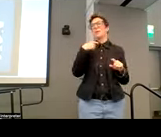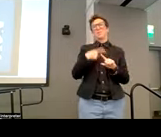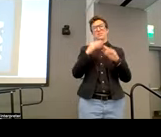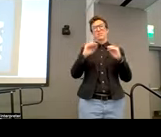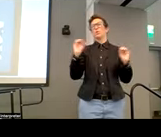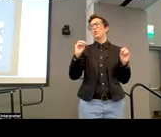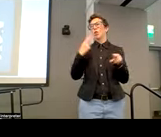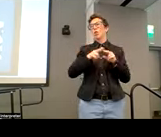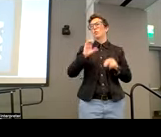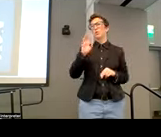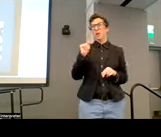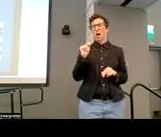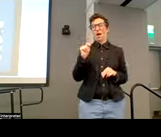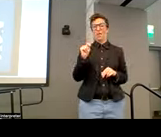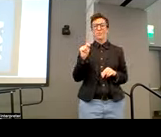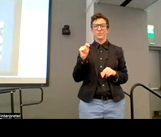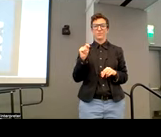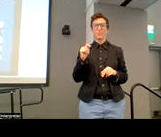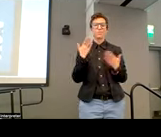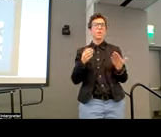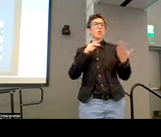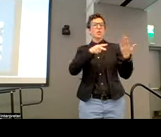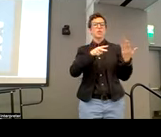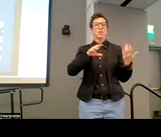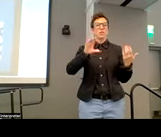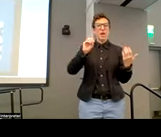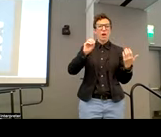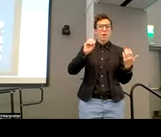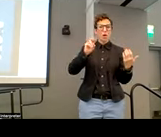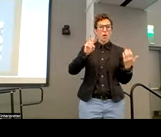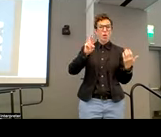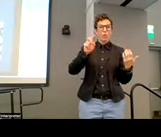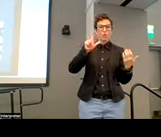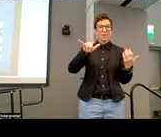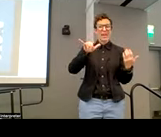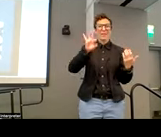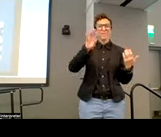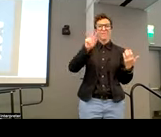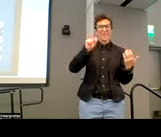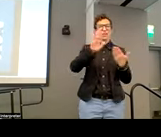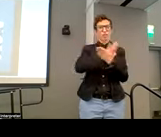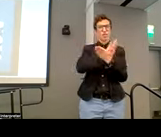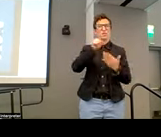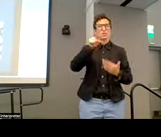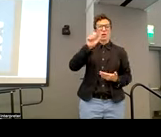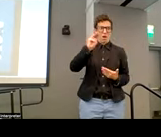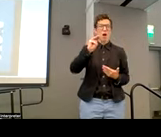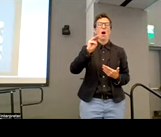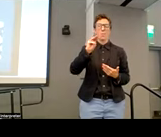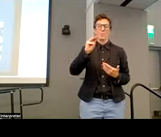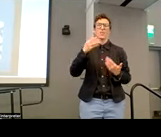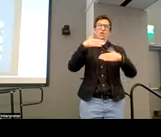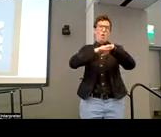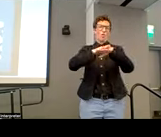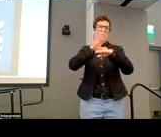I invite you to look at the overlay fact sheet.com. If you're wondering about what is a shortcut in accessibility, that